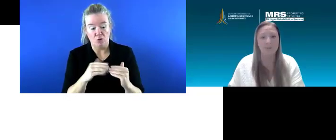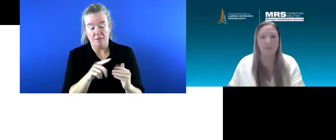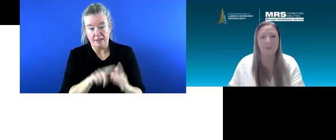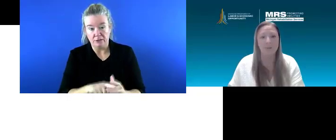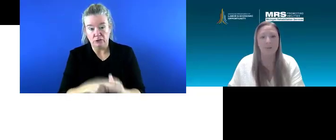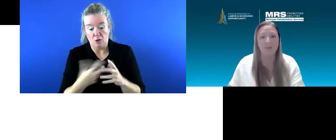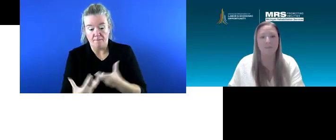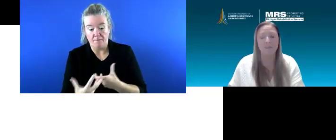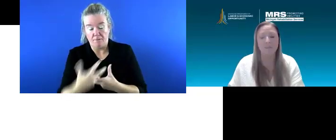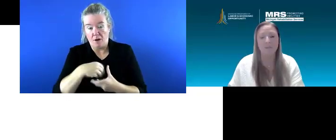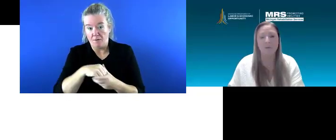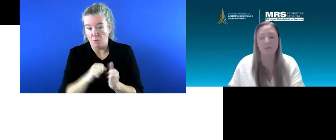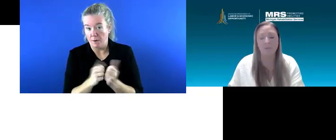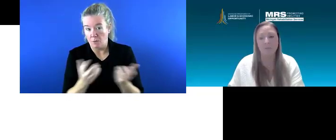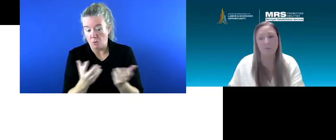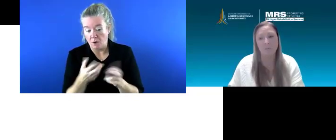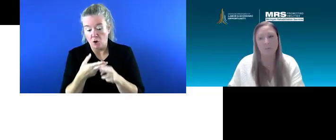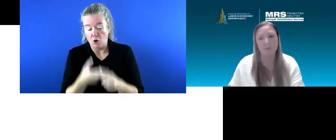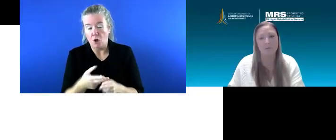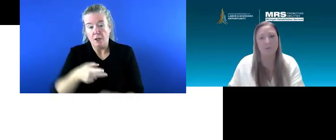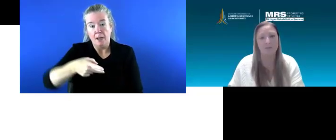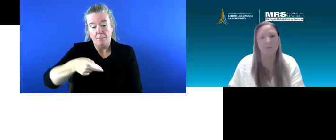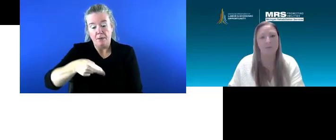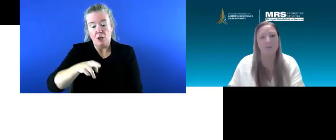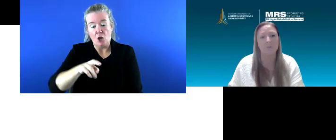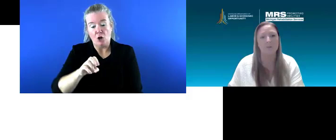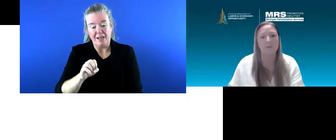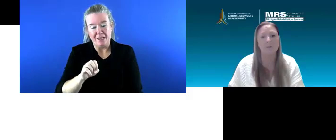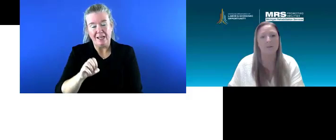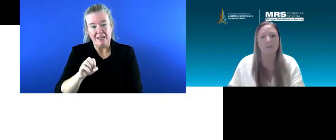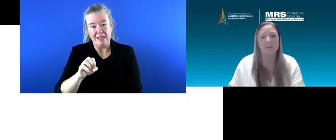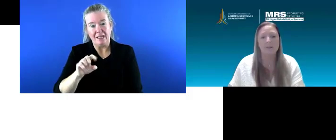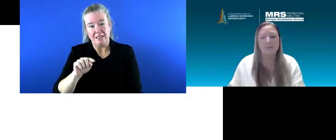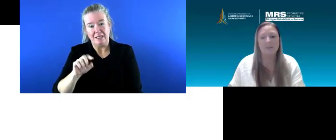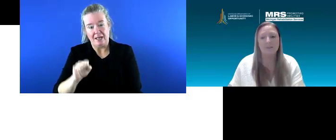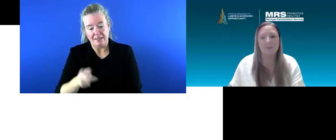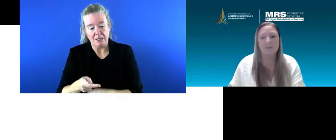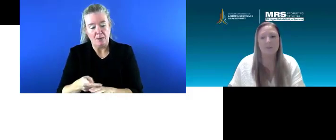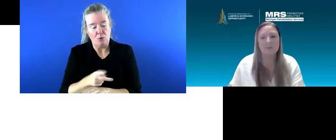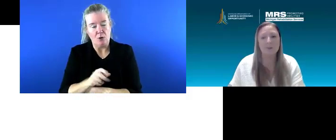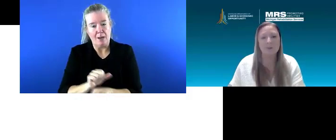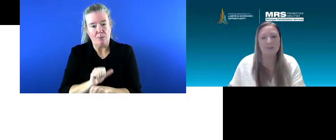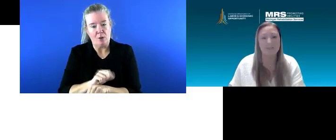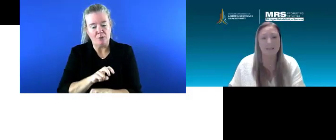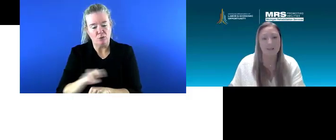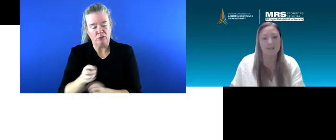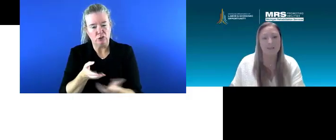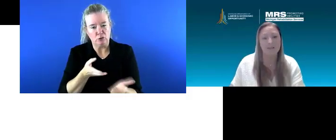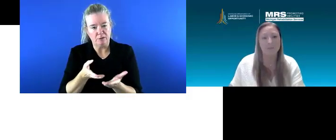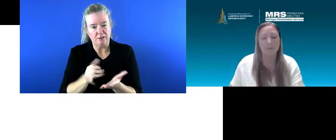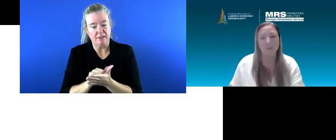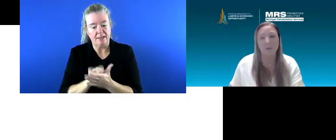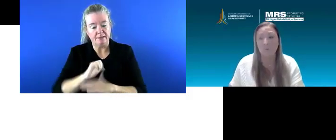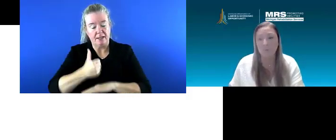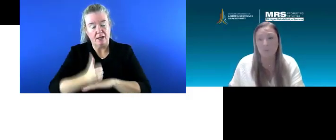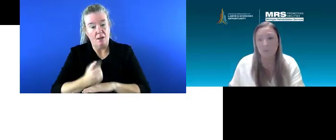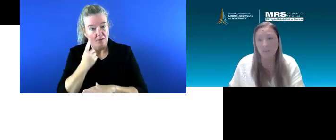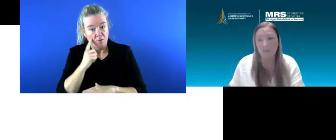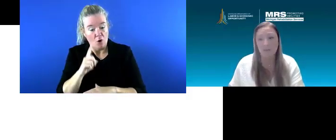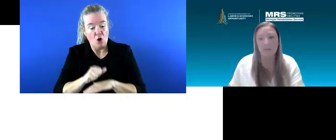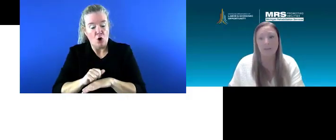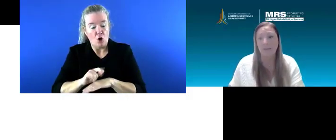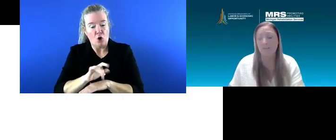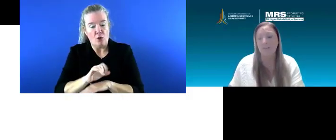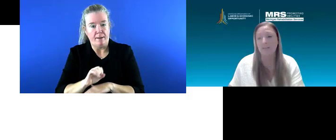participating in is the pre-employment transition services. These services are designed to be early